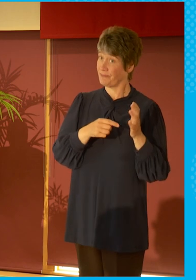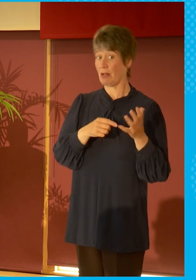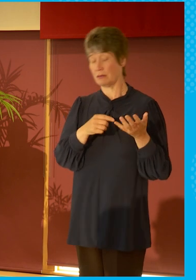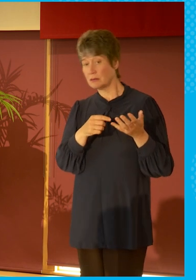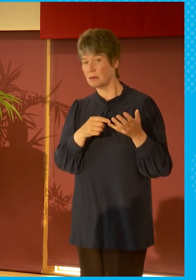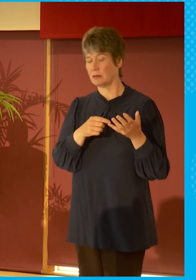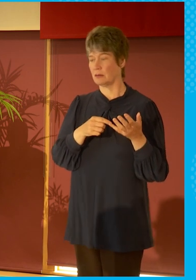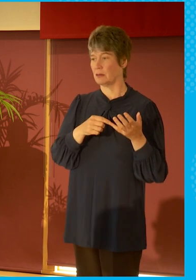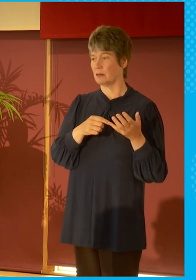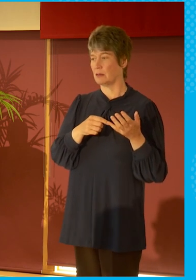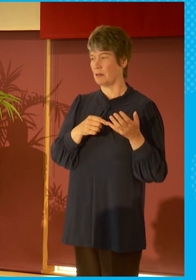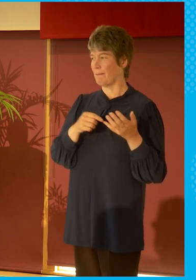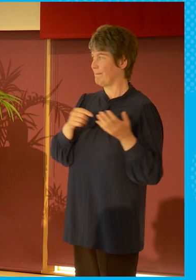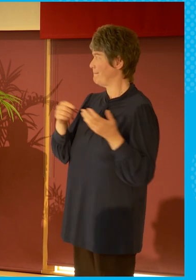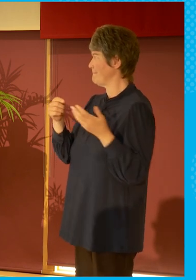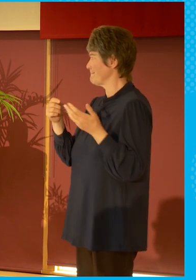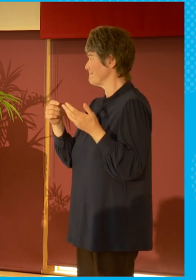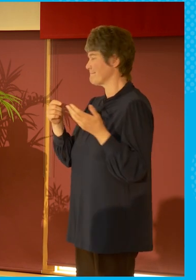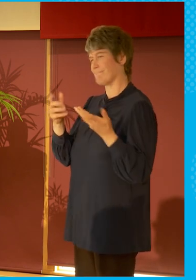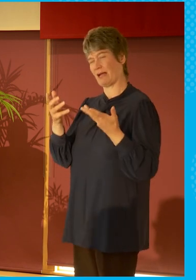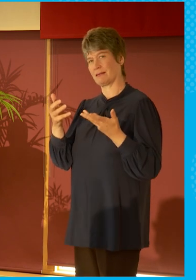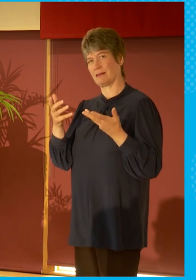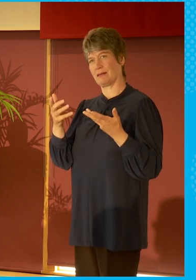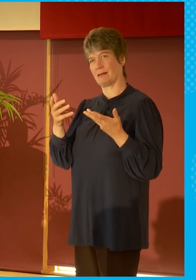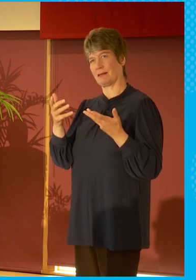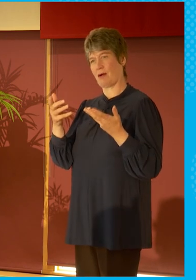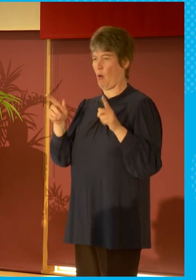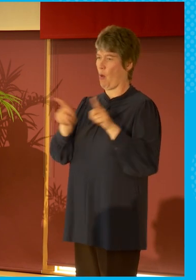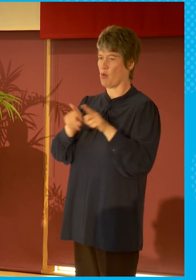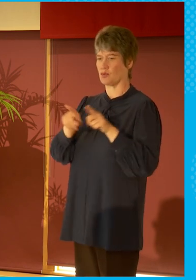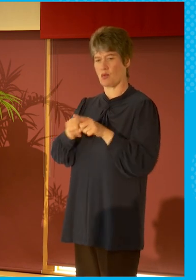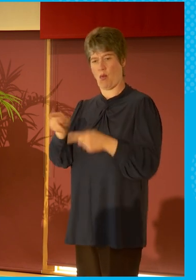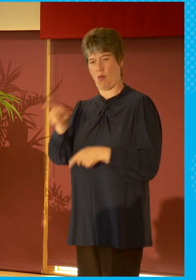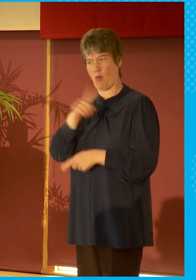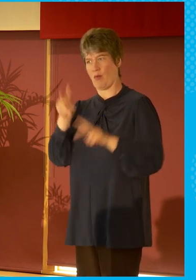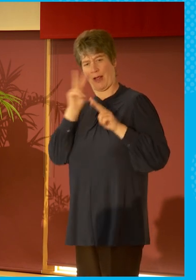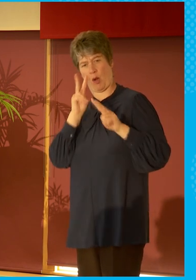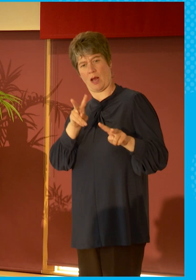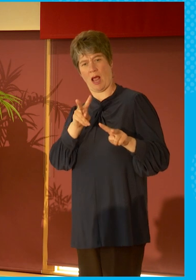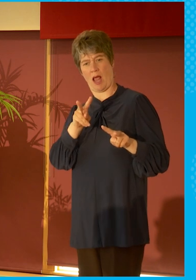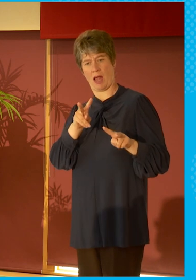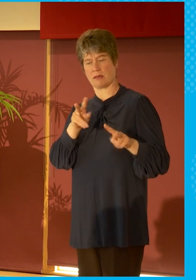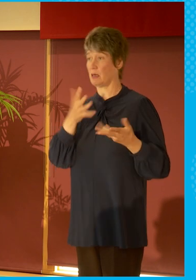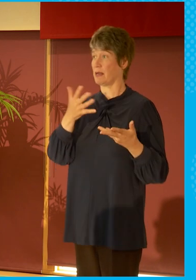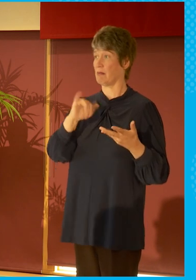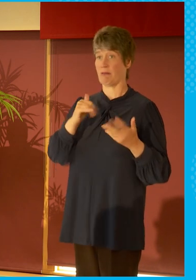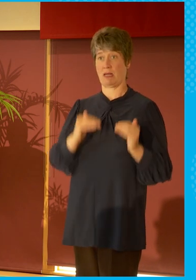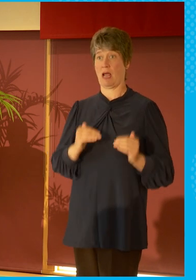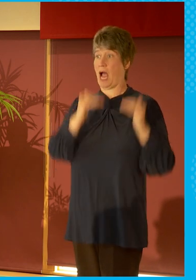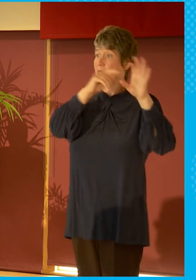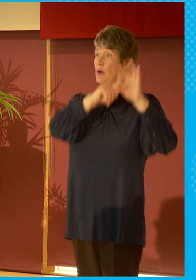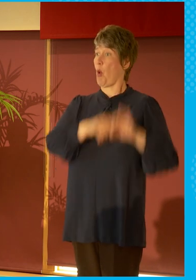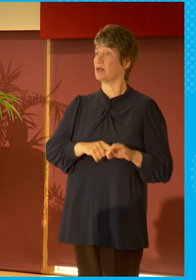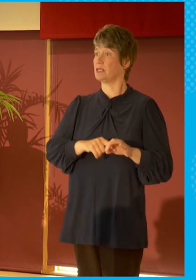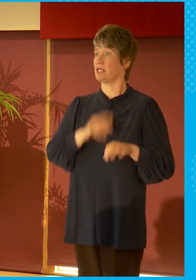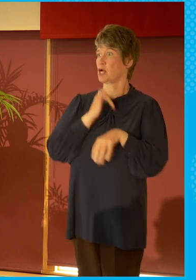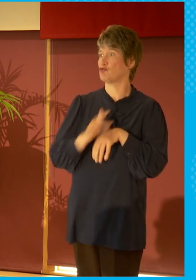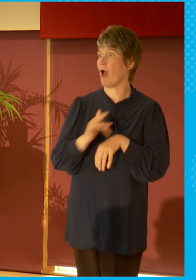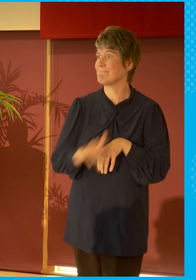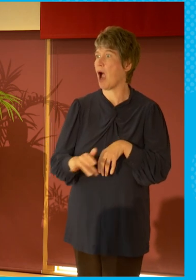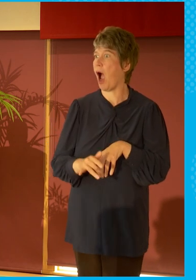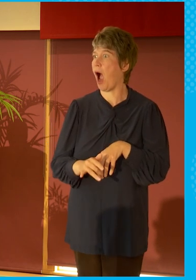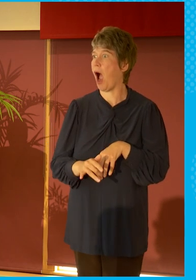we see ourselves reflected both in high quality drama and strong scheduling but the